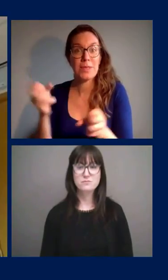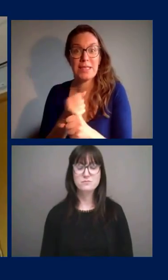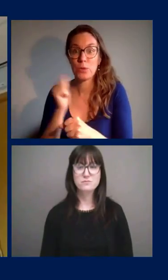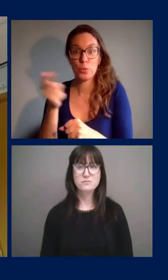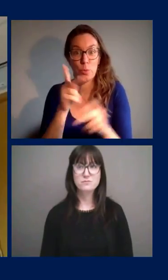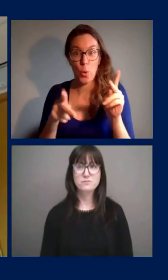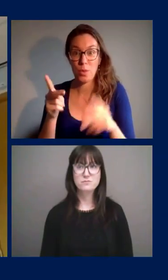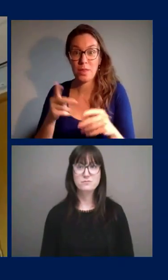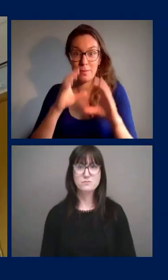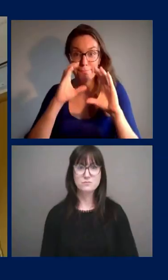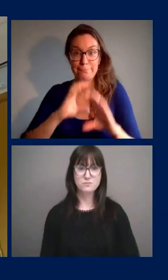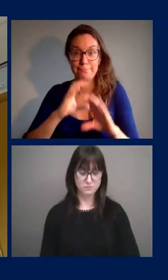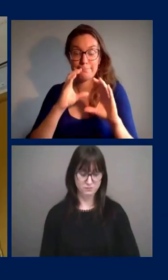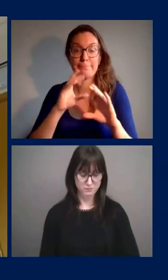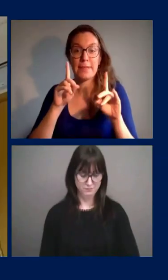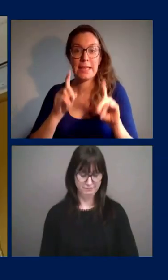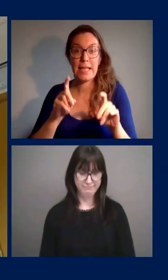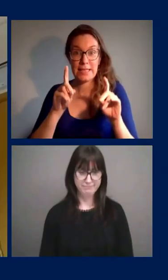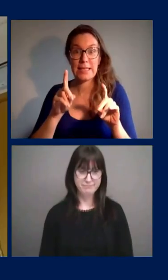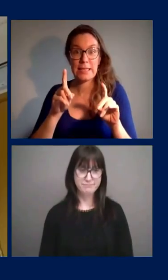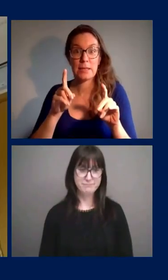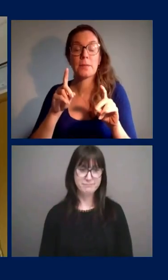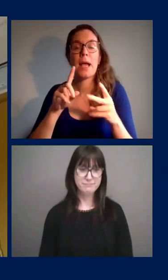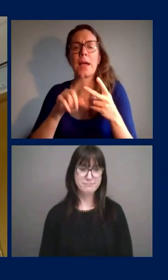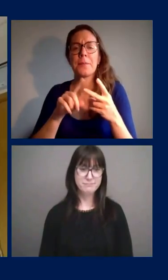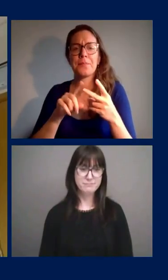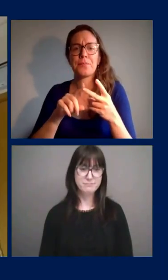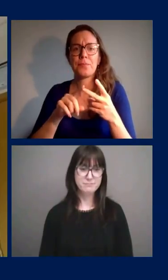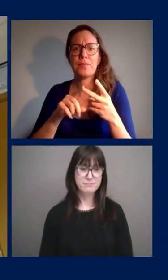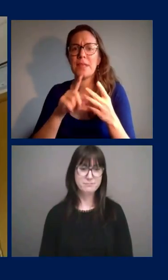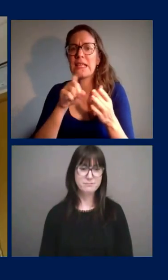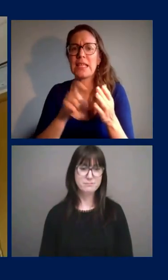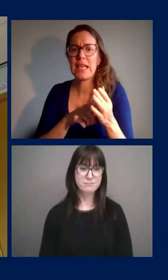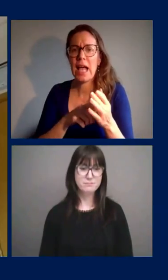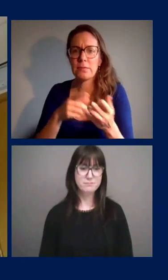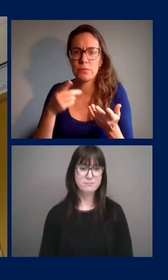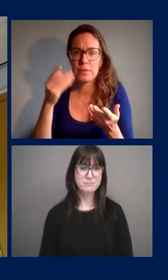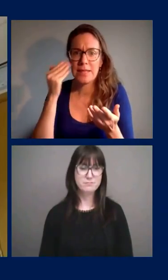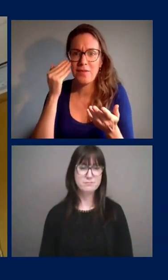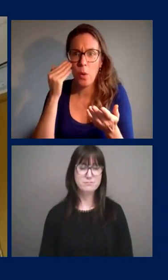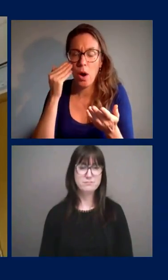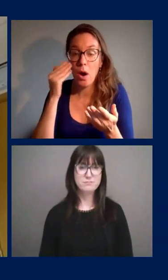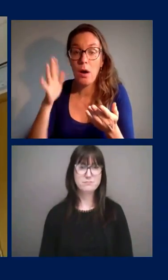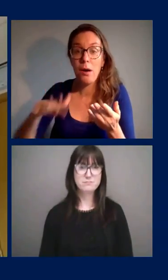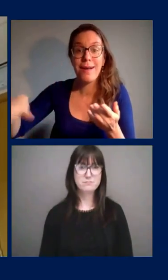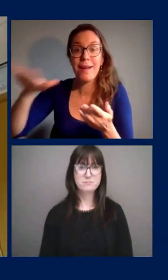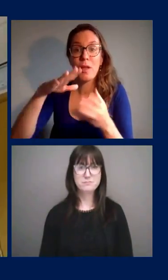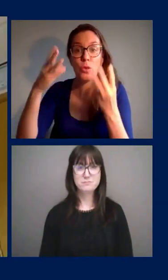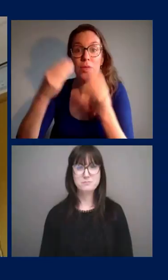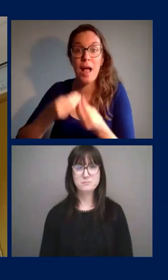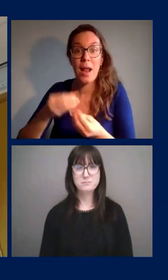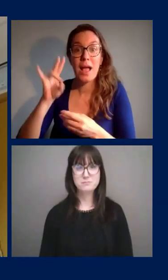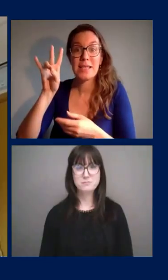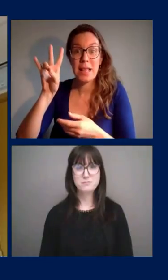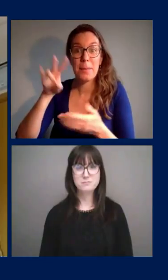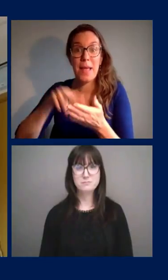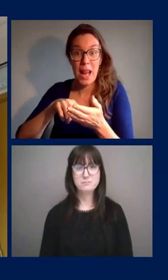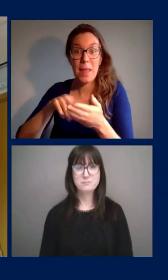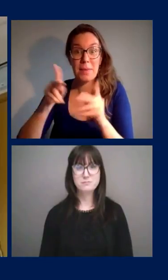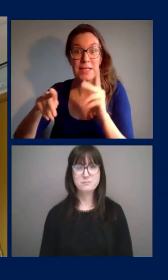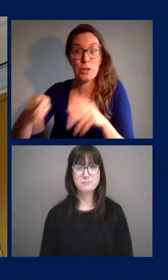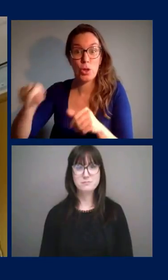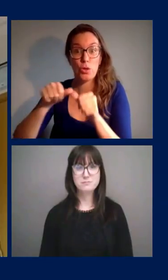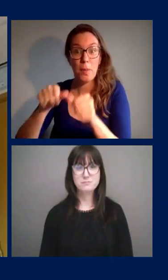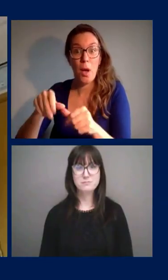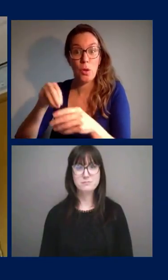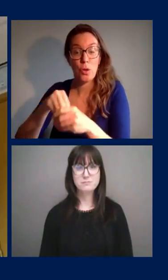when will we know how many of these 7000 residents there have the disease or not is that it is already